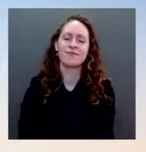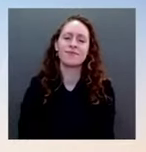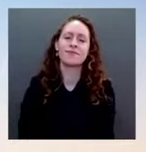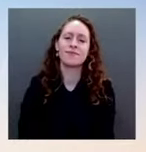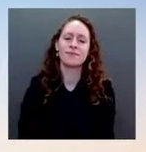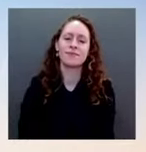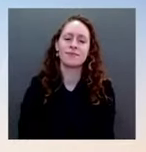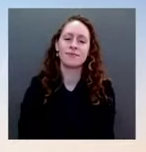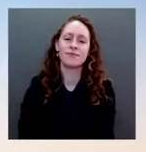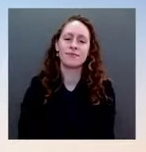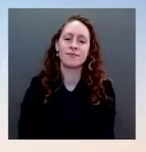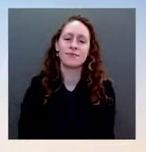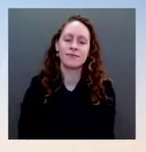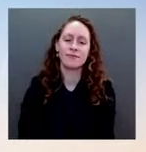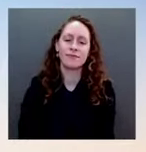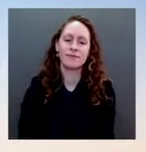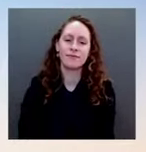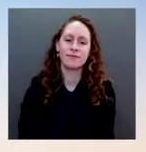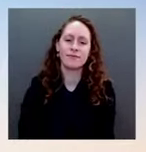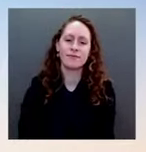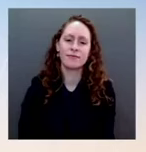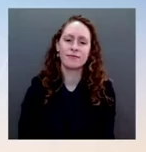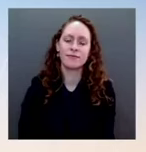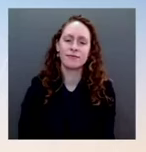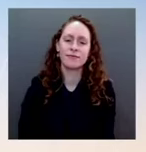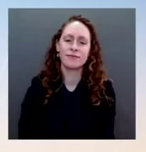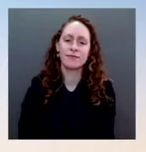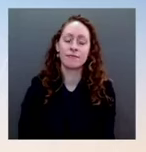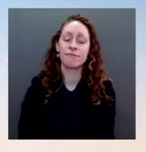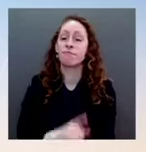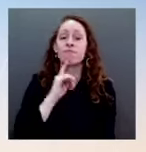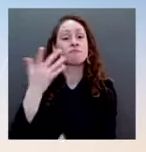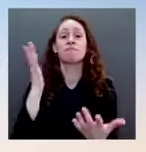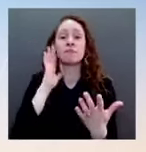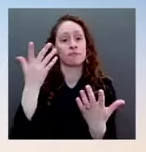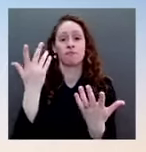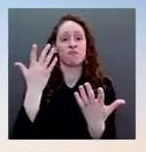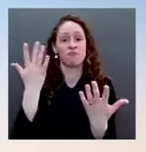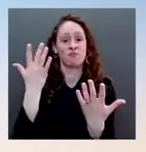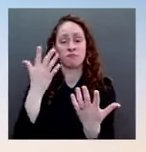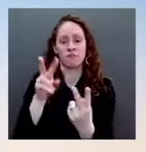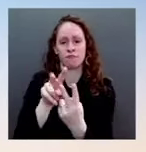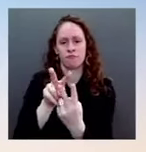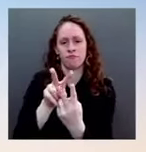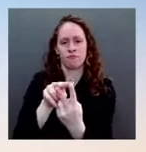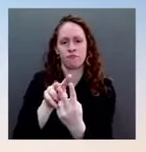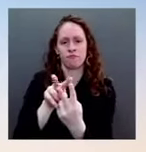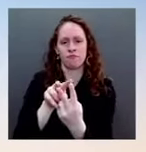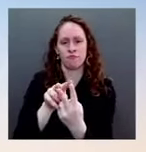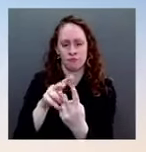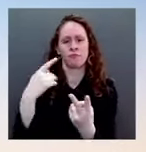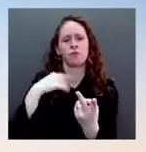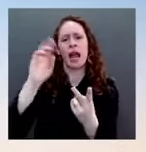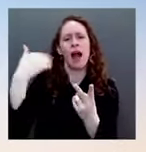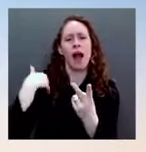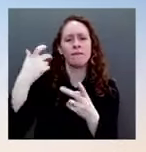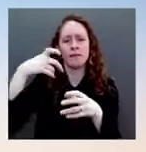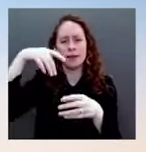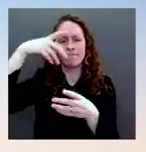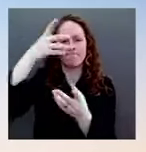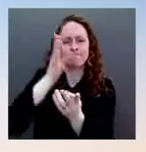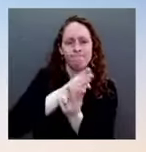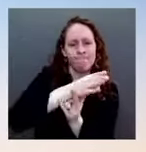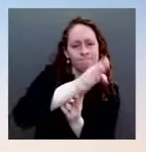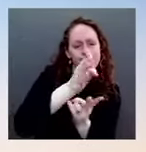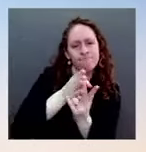Every governor has received an indication of what the states are going to receive for the next five years. And that's across whoever sitting in the governor's chair so they can start planning